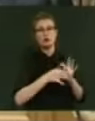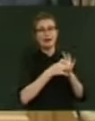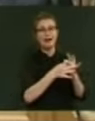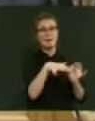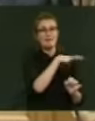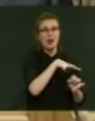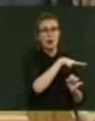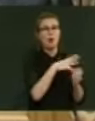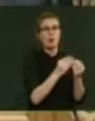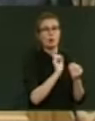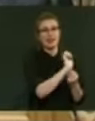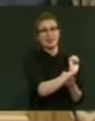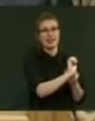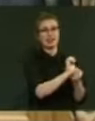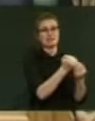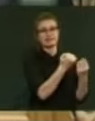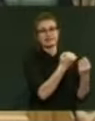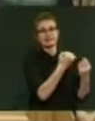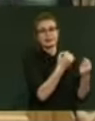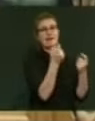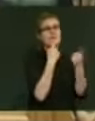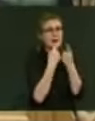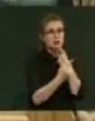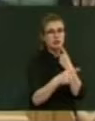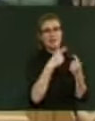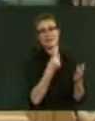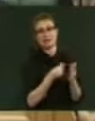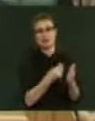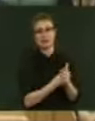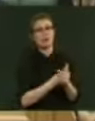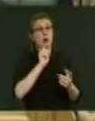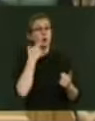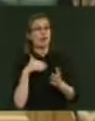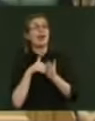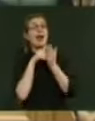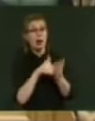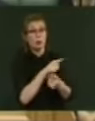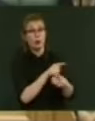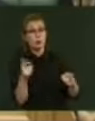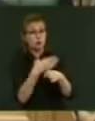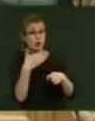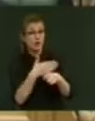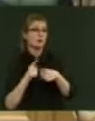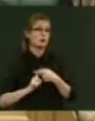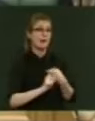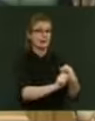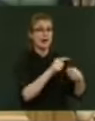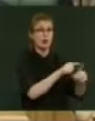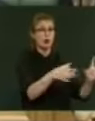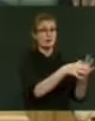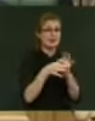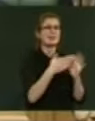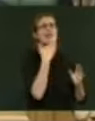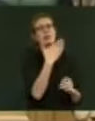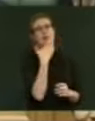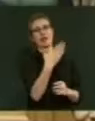of current levels of navigators and kaitoko whānau, oranga whānau workers, they will be maintained. Thank you,